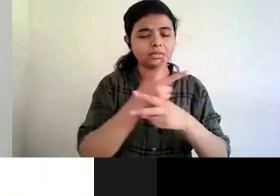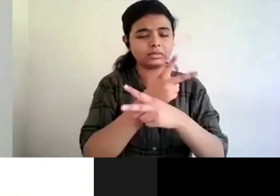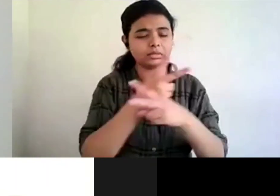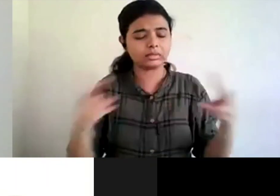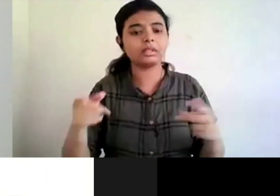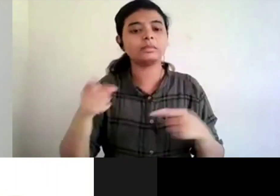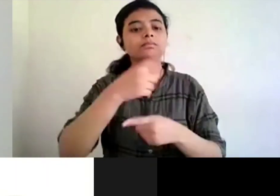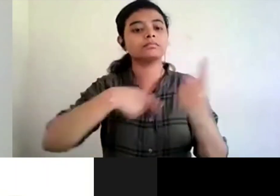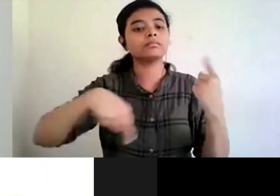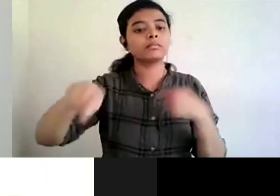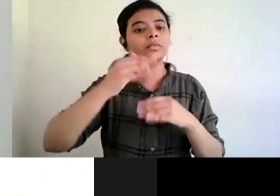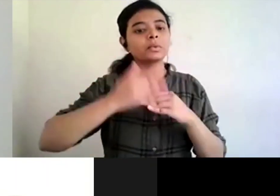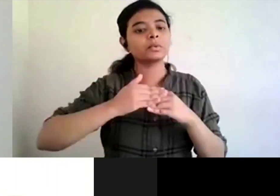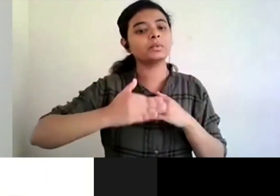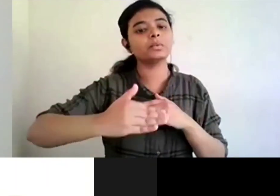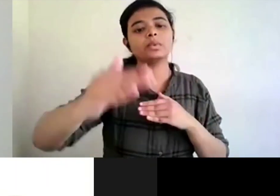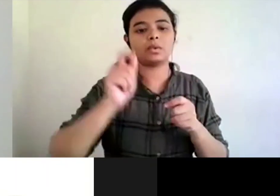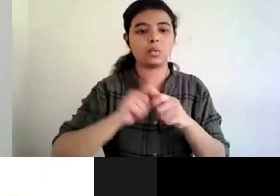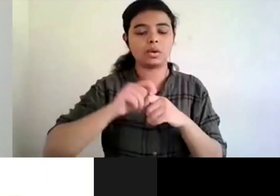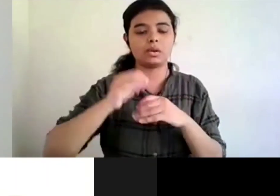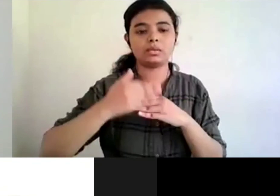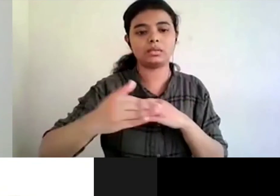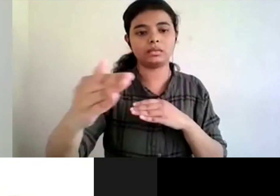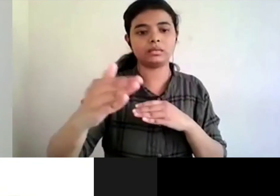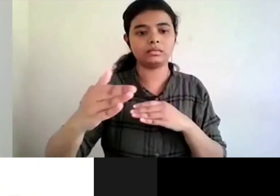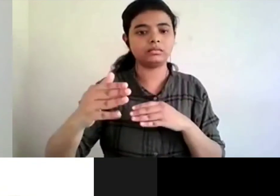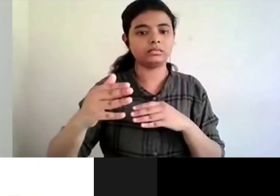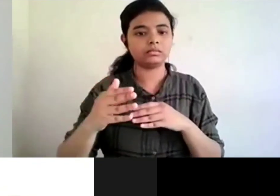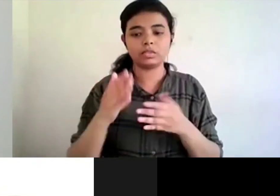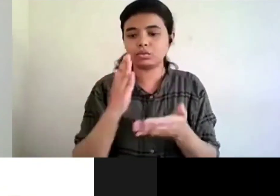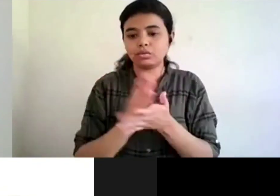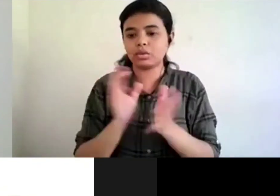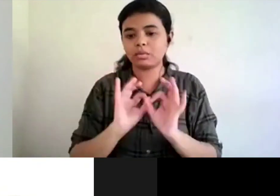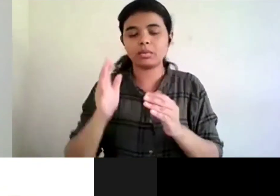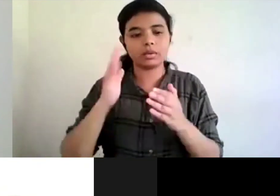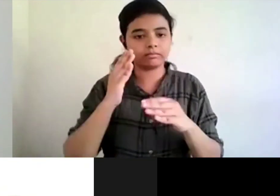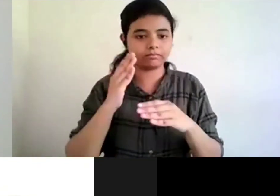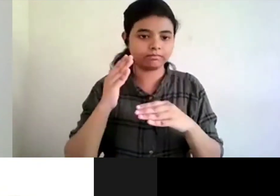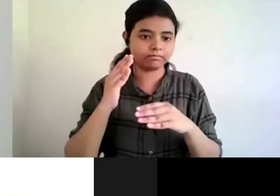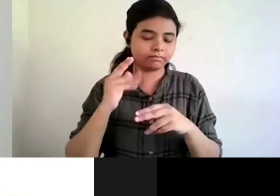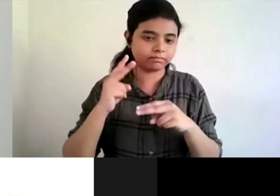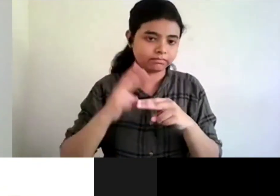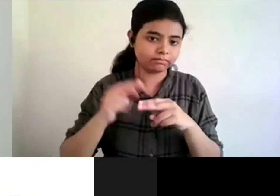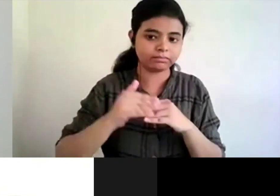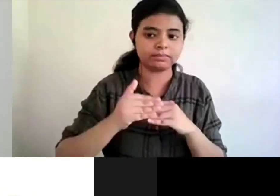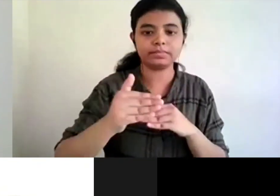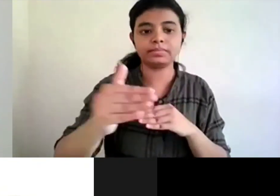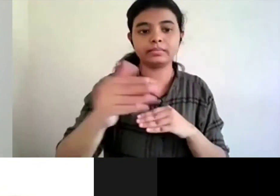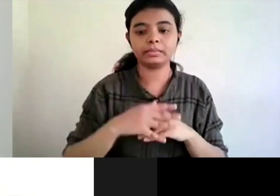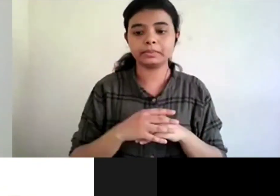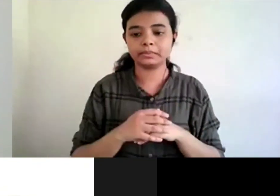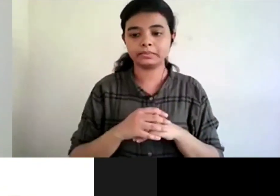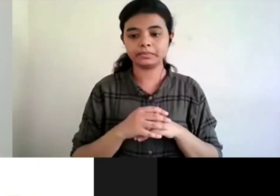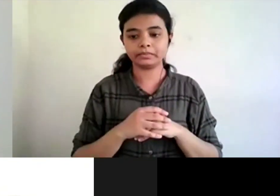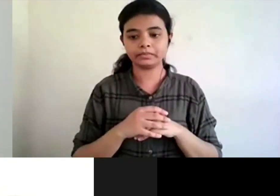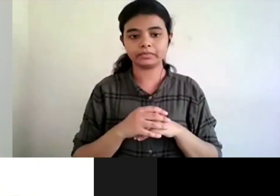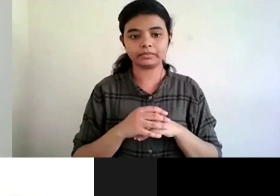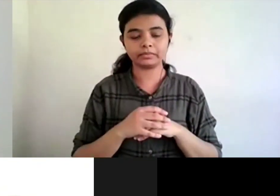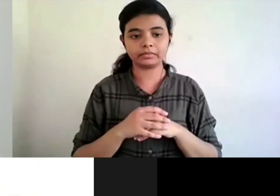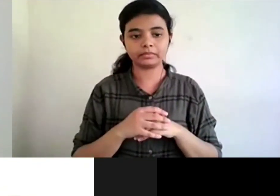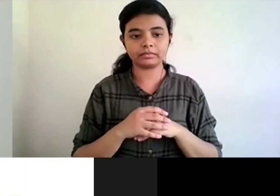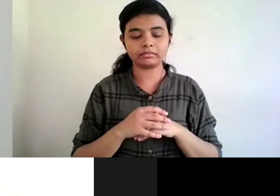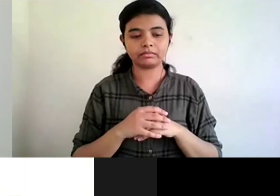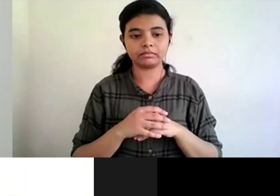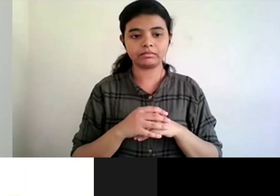we are still working on it so it's a continuous process and i think that's a process the dialogue process that needs to be undertaken by